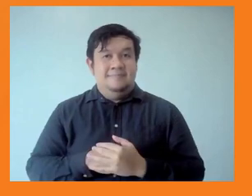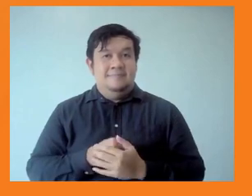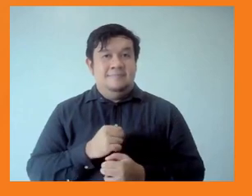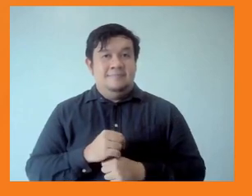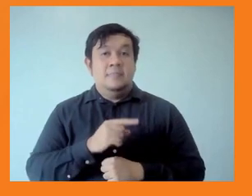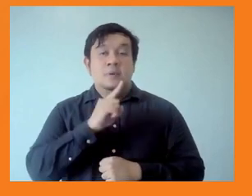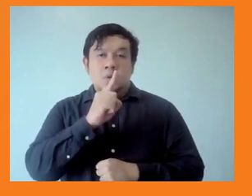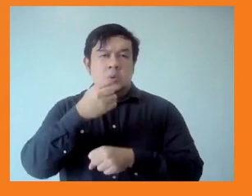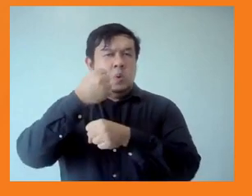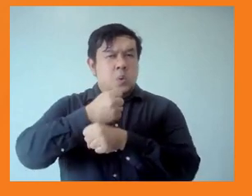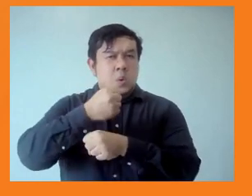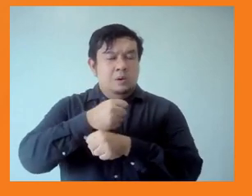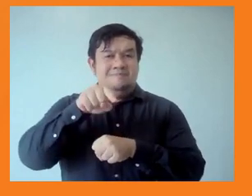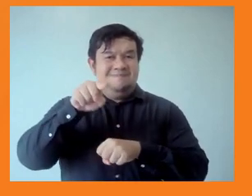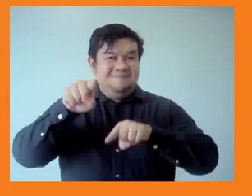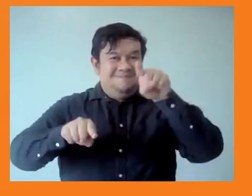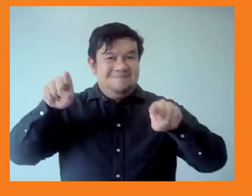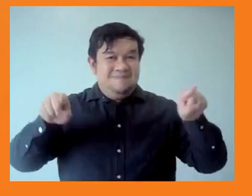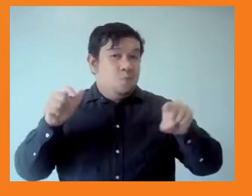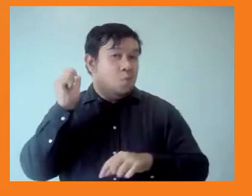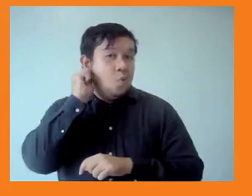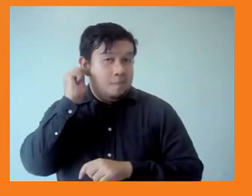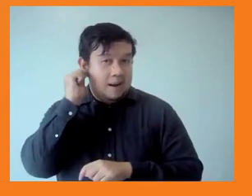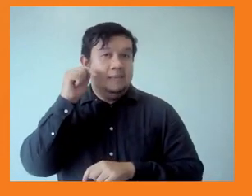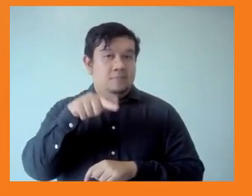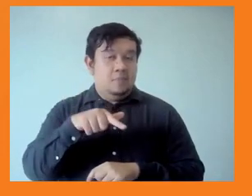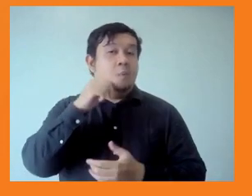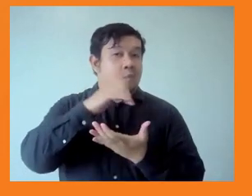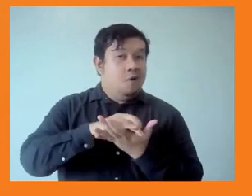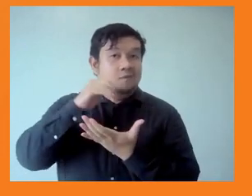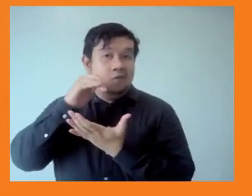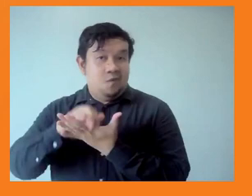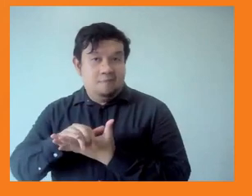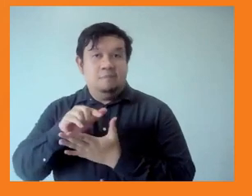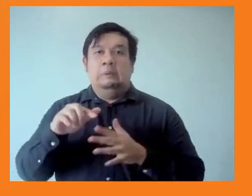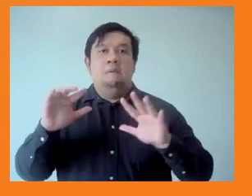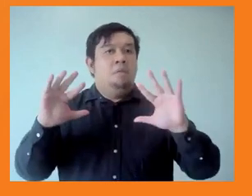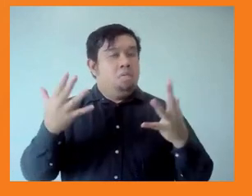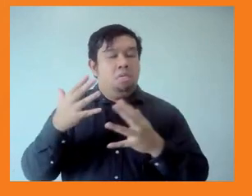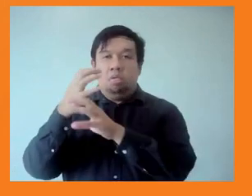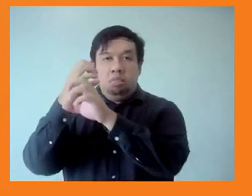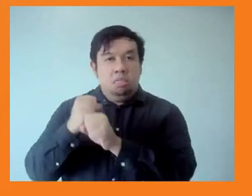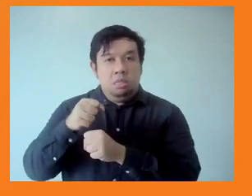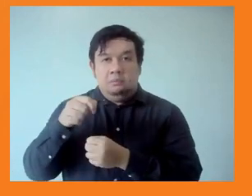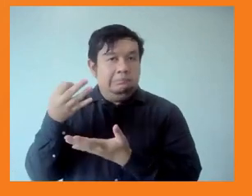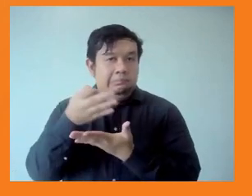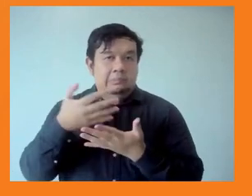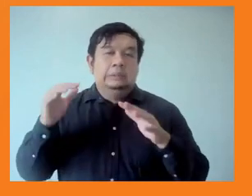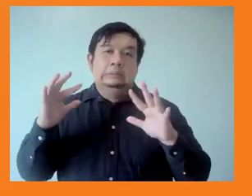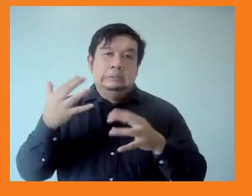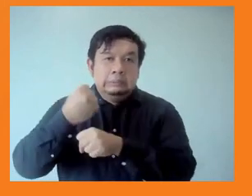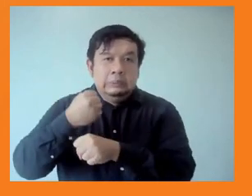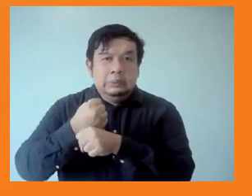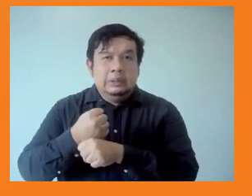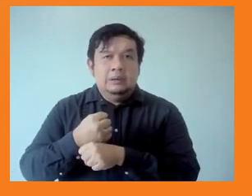care work, but I think that locates women's work really in the household. And we have to think about both women and men's unpaid work in